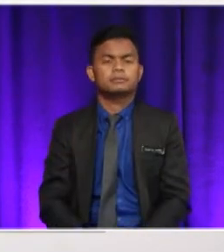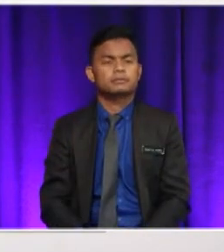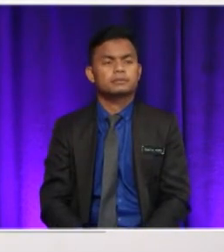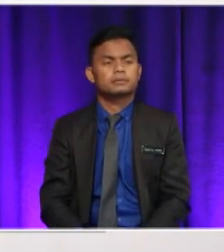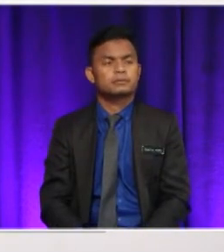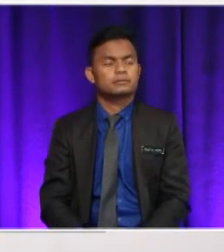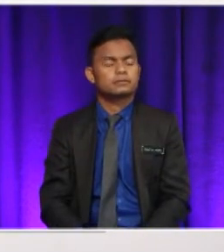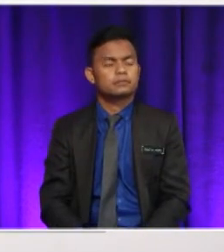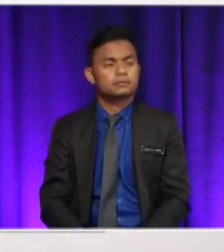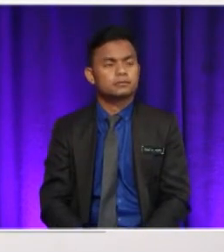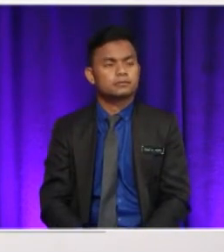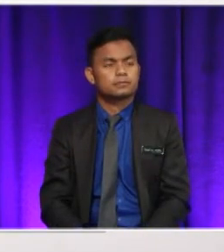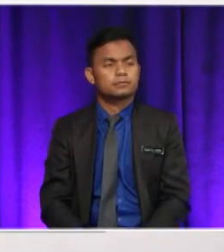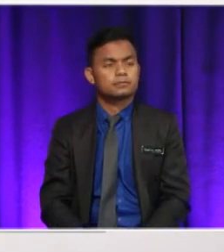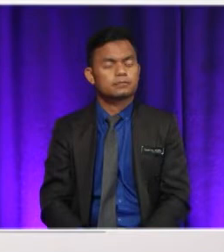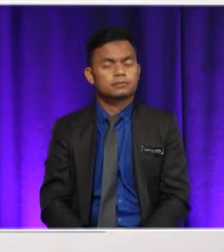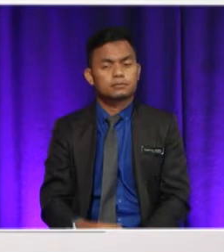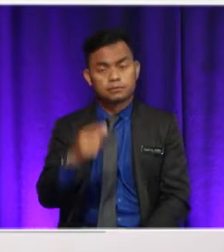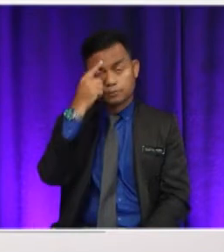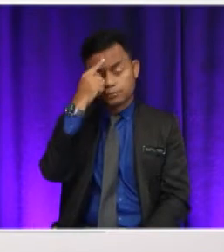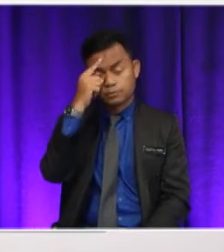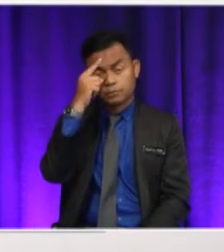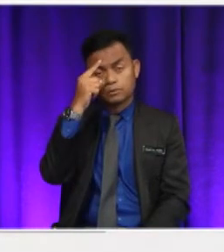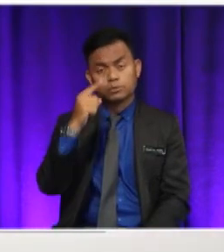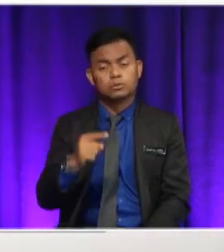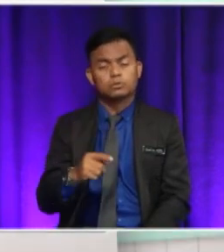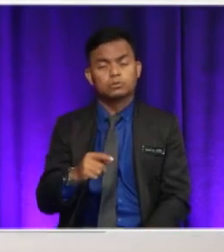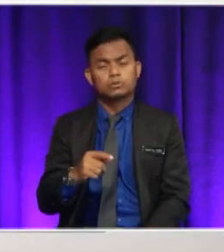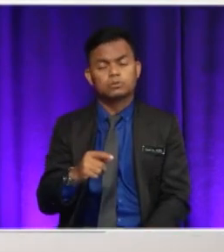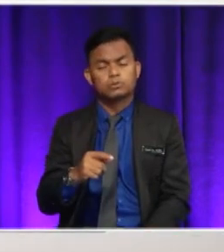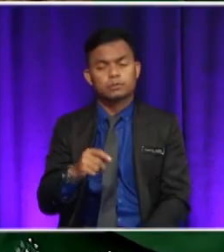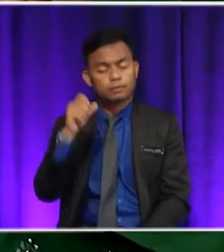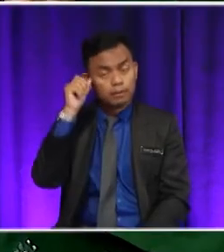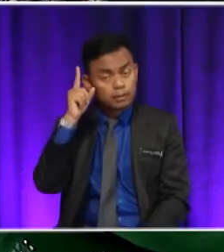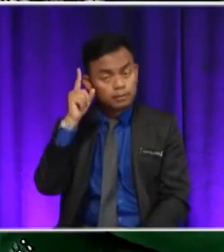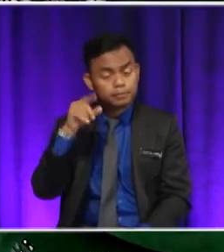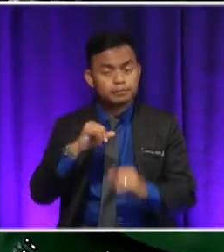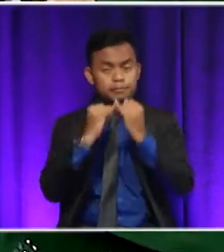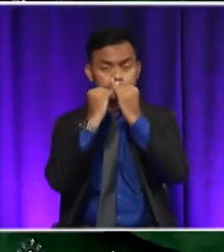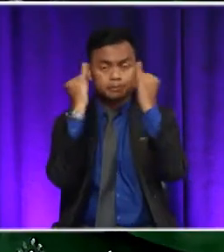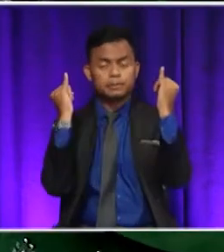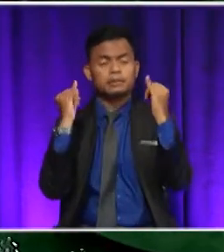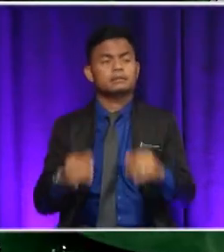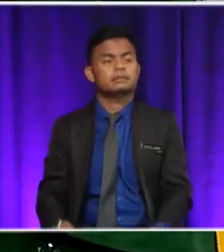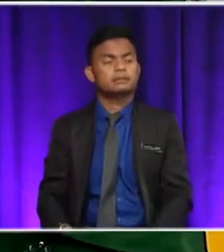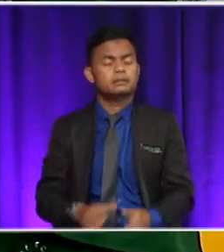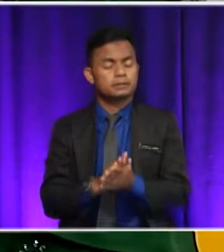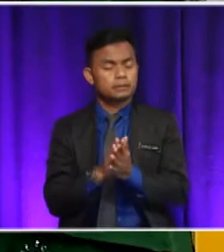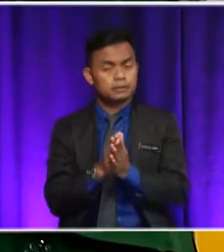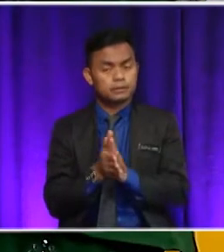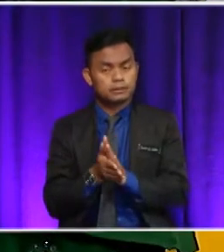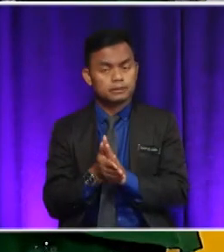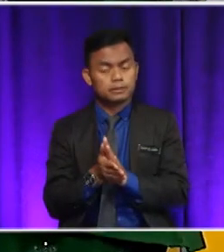Okay, so for our identifying the main idea activity, since both of you did a very